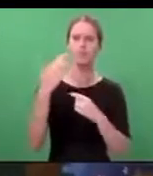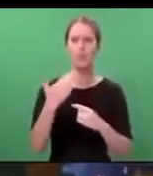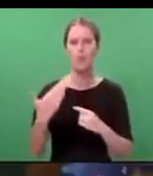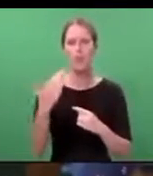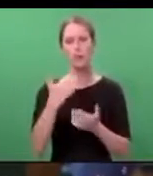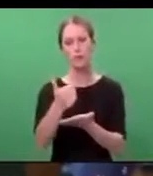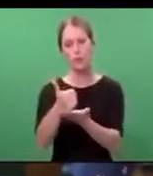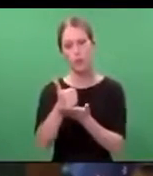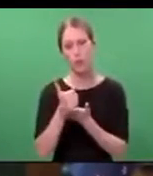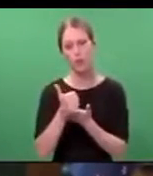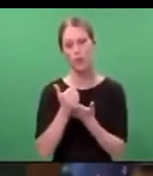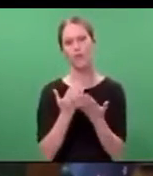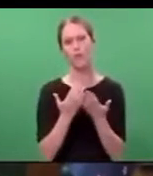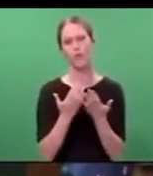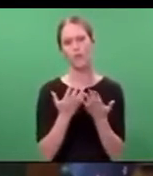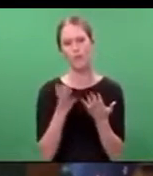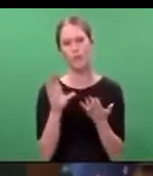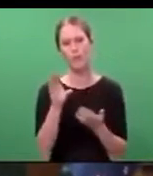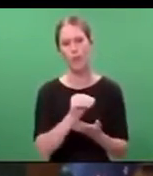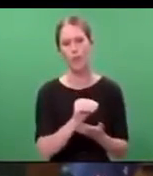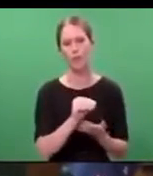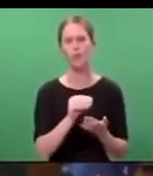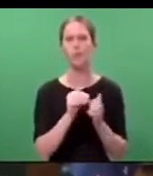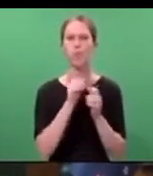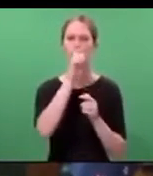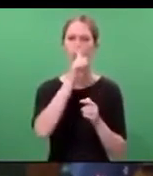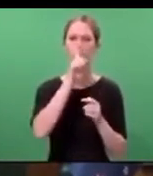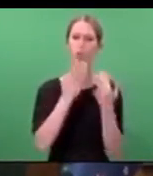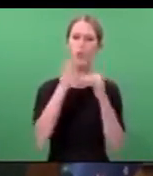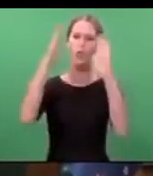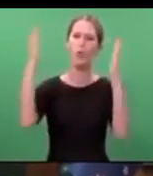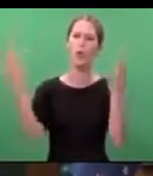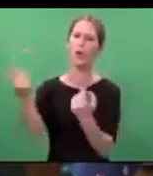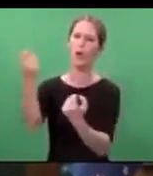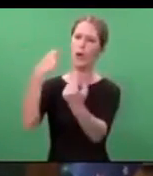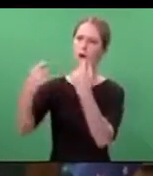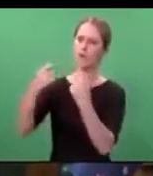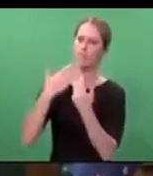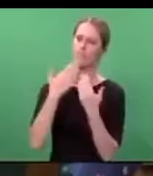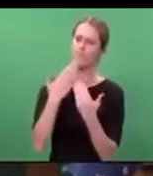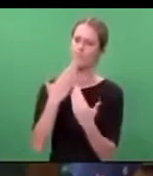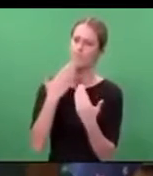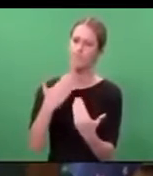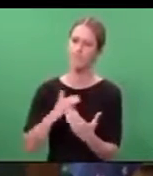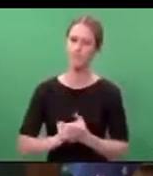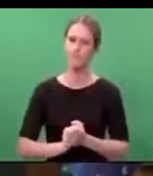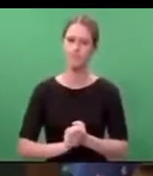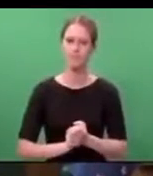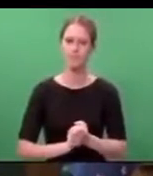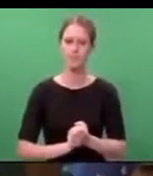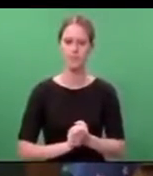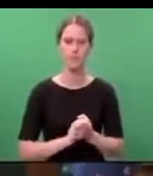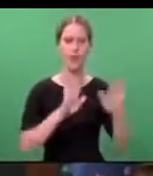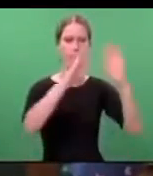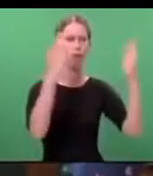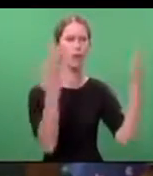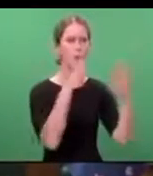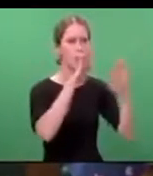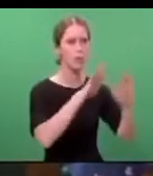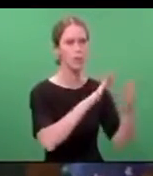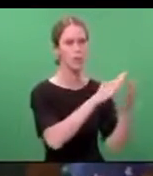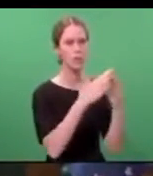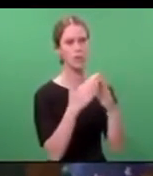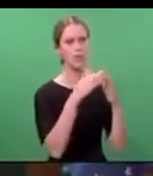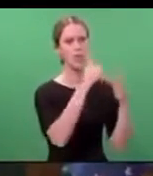and solidarity that we are receiving from our friends all around the world and we're grateful that the global Muslim community have